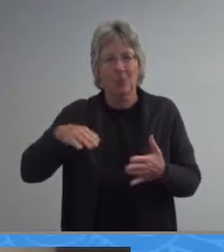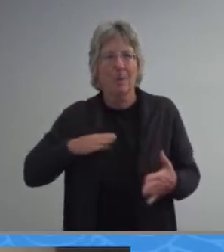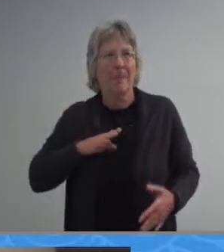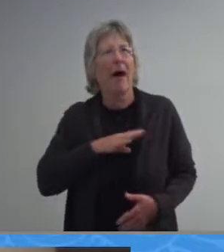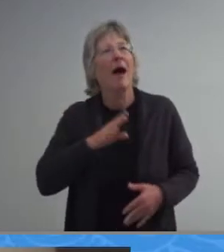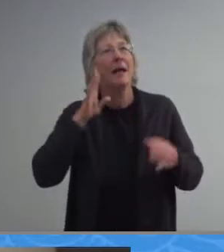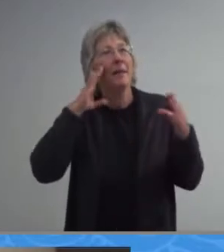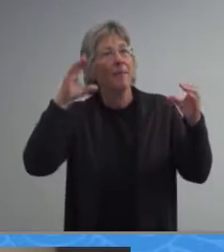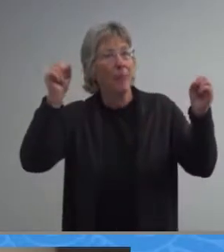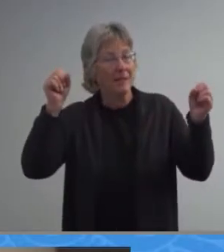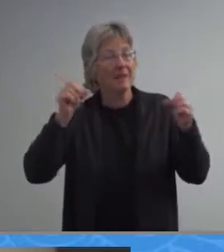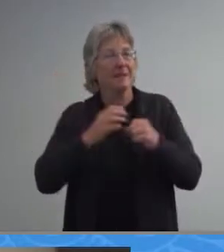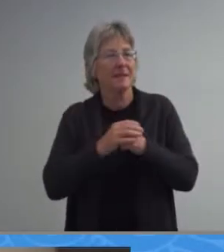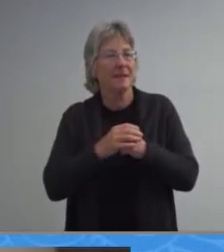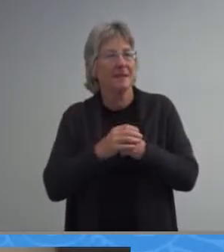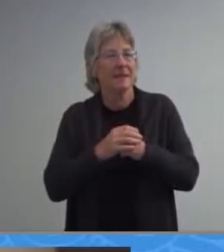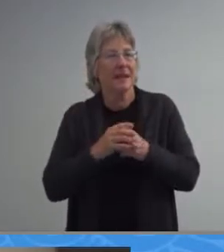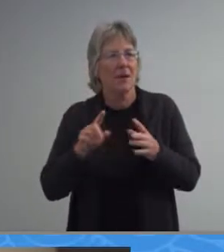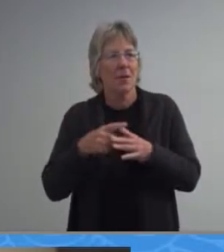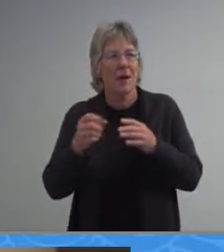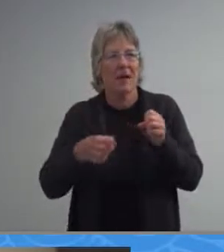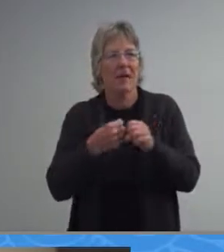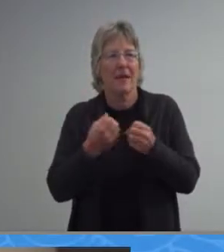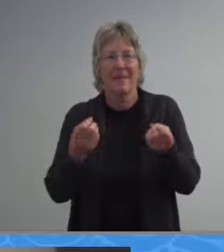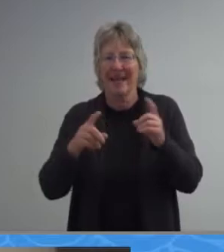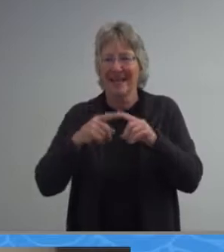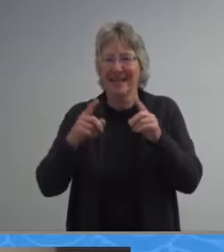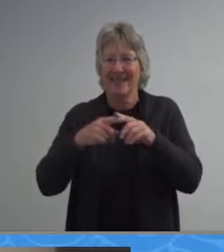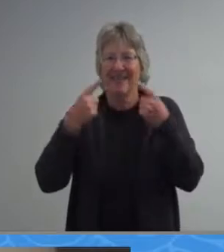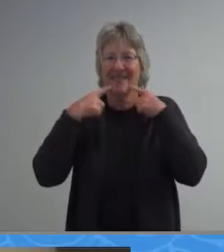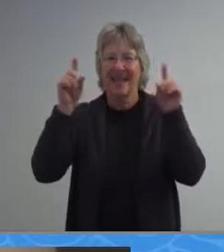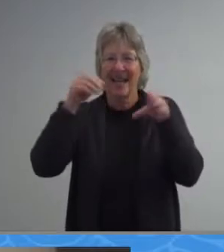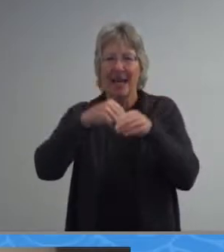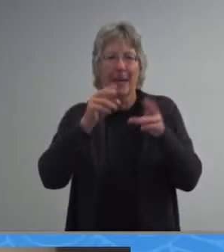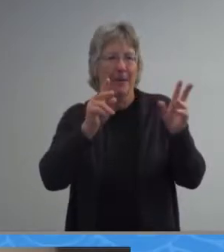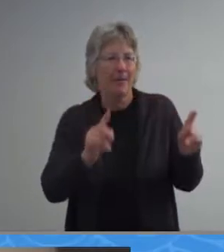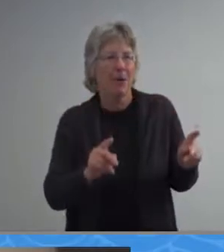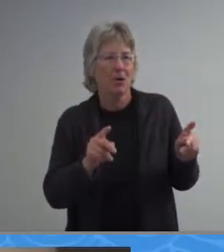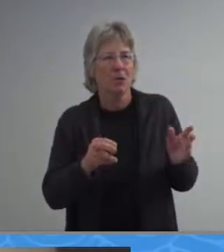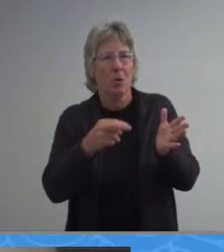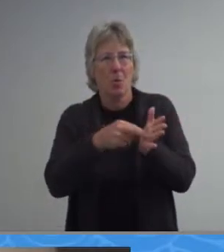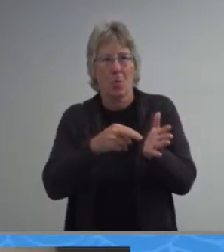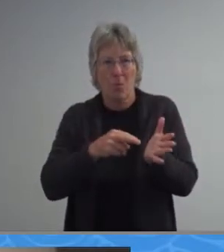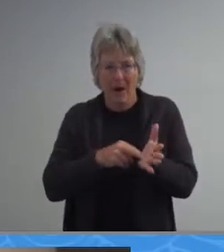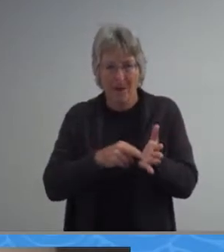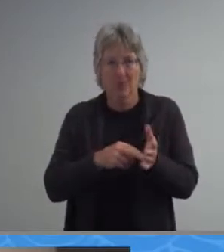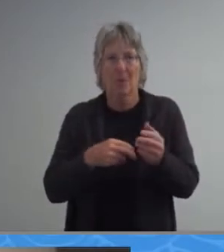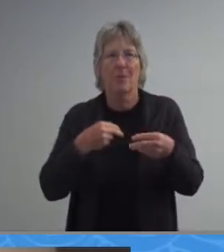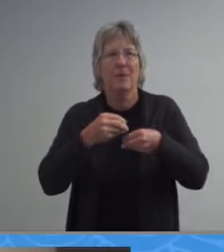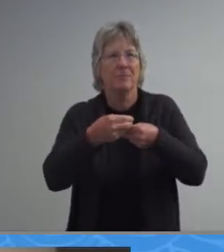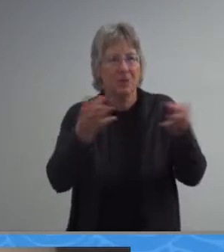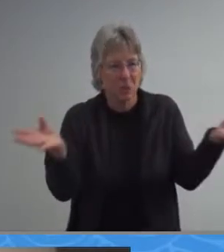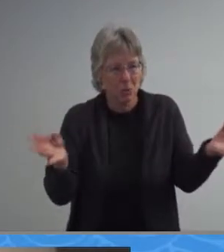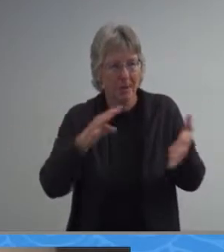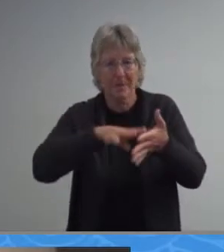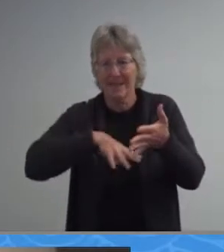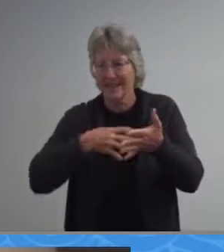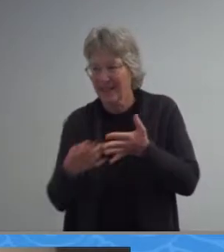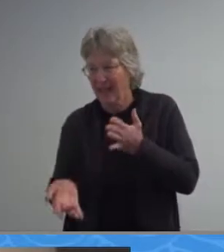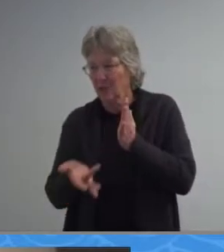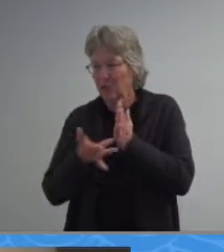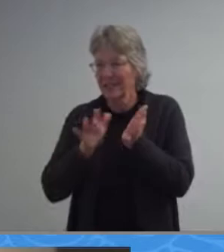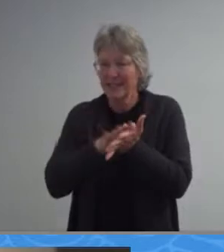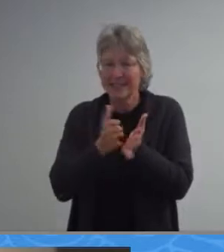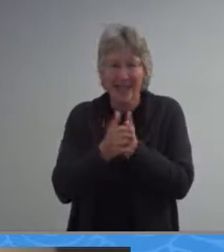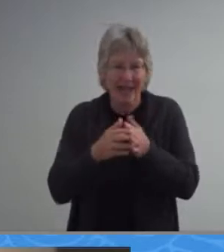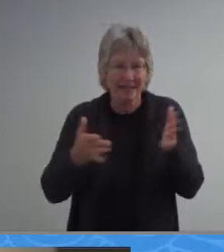we began the school year with a series of successful in-person registration events our asb distributed schedules textbooks technology to